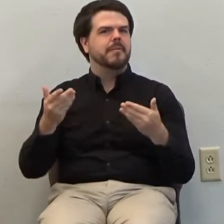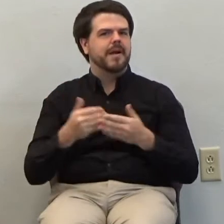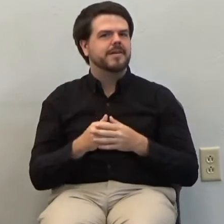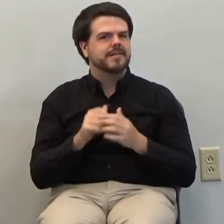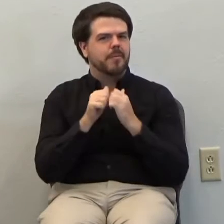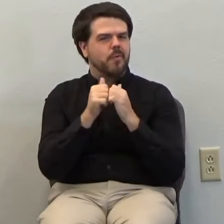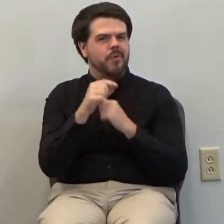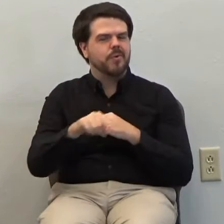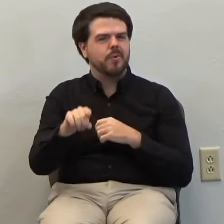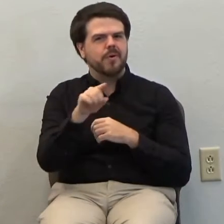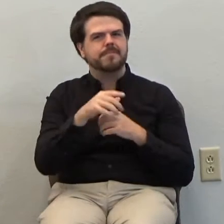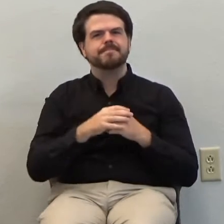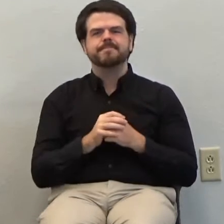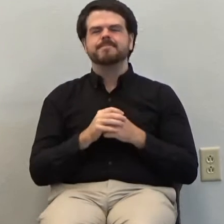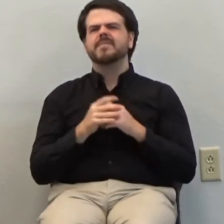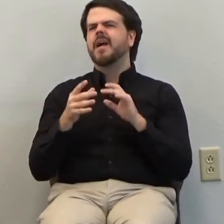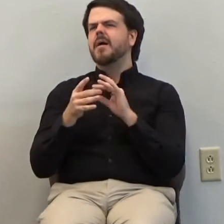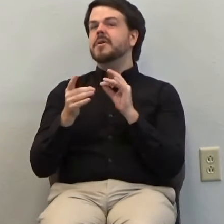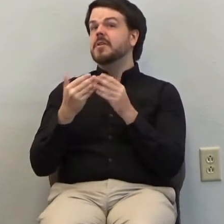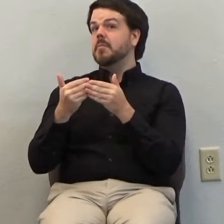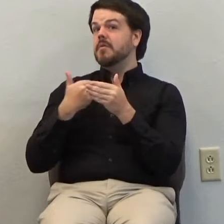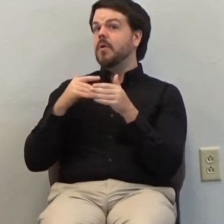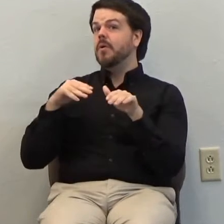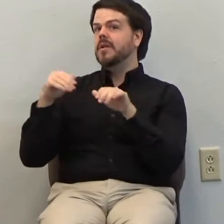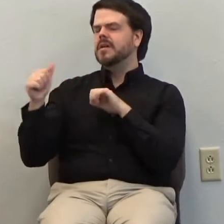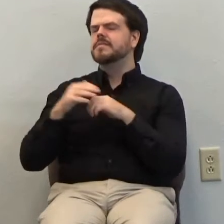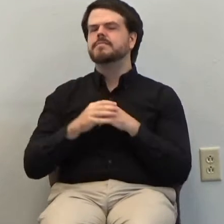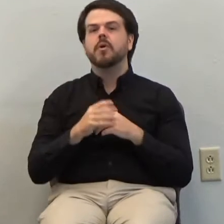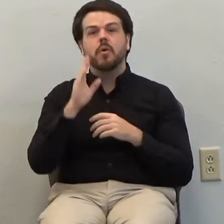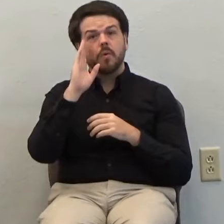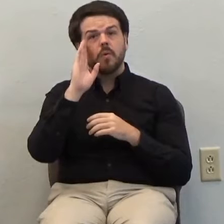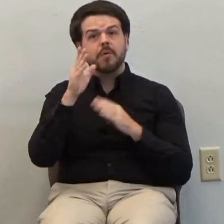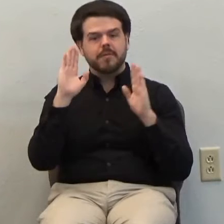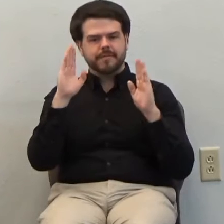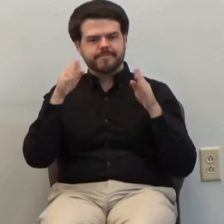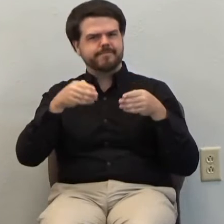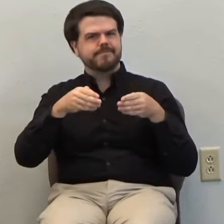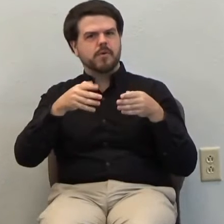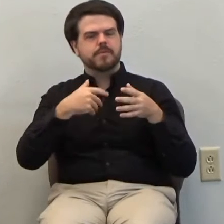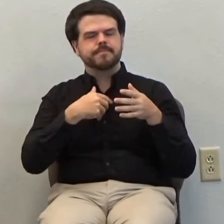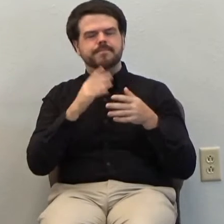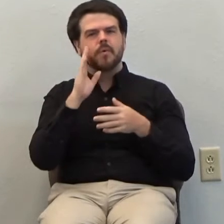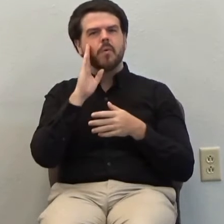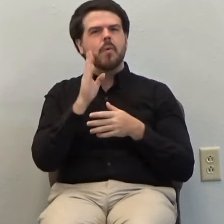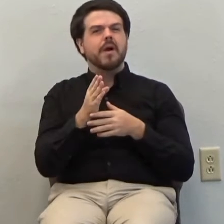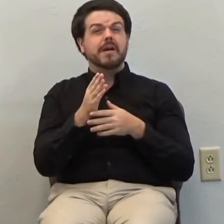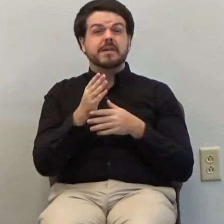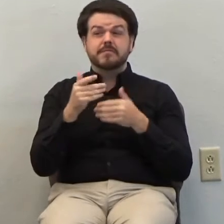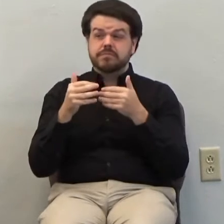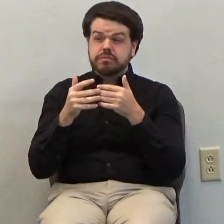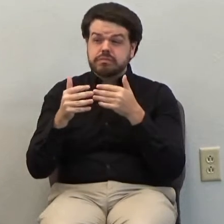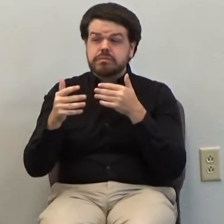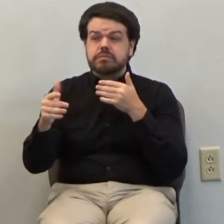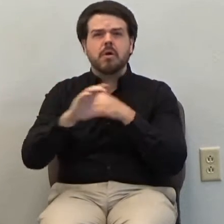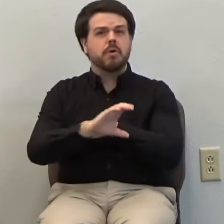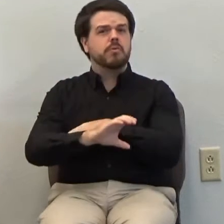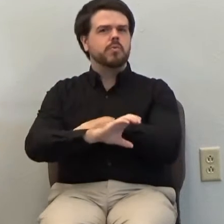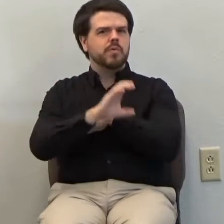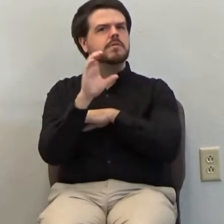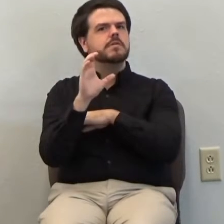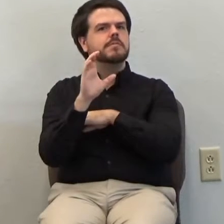I mentioned then, though, before we left, that we'll be going through first. It'll take us at least through Christmas to finish